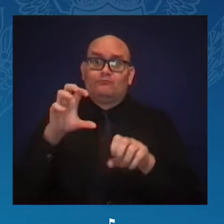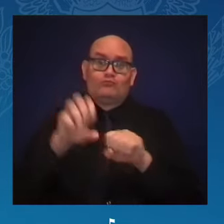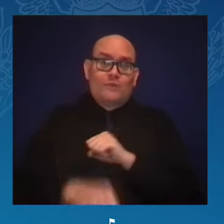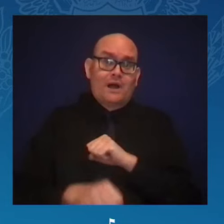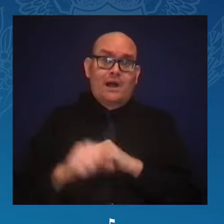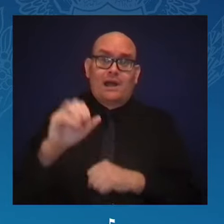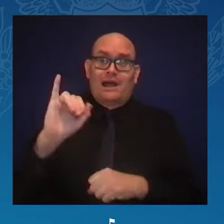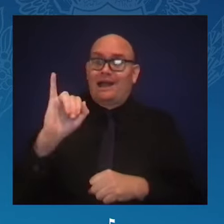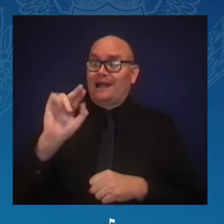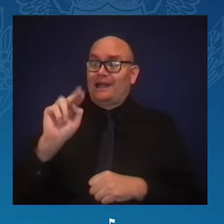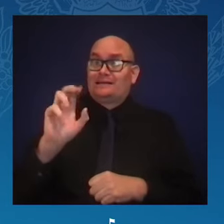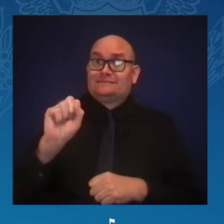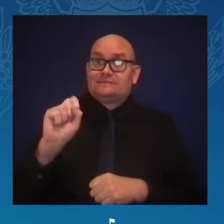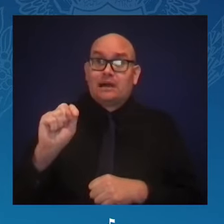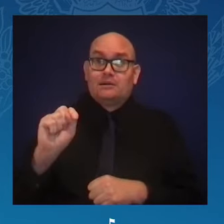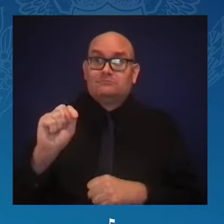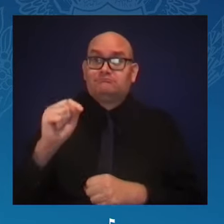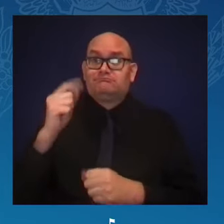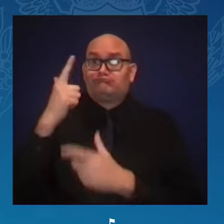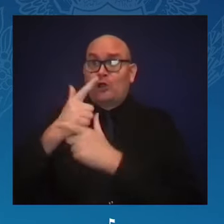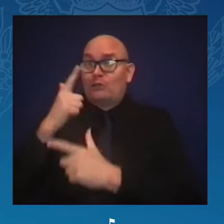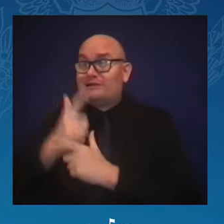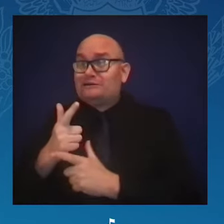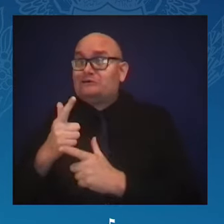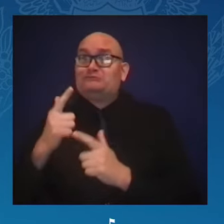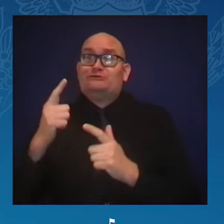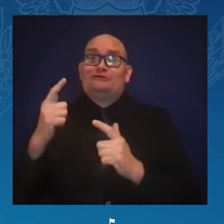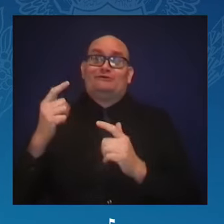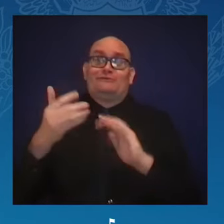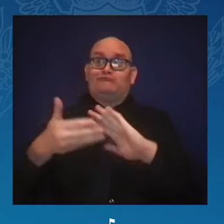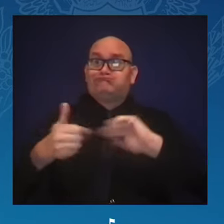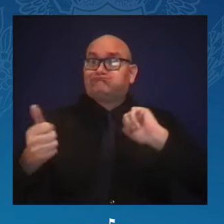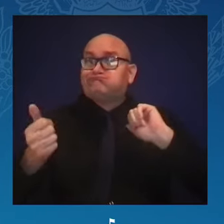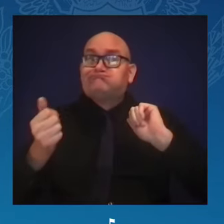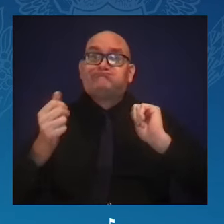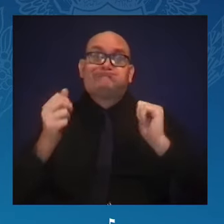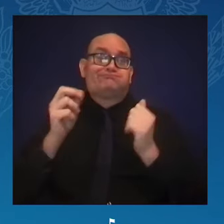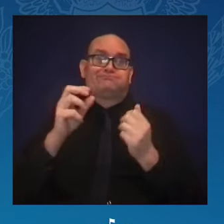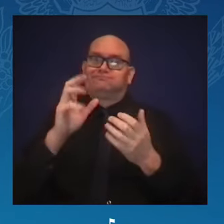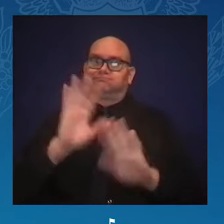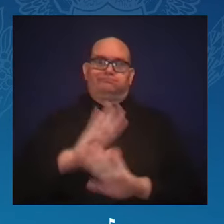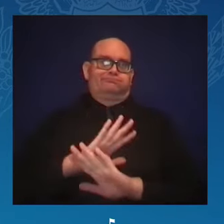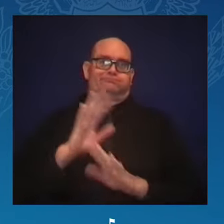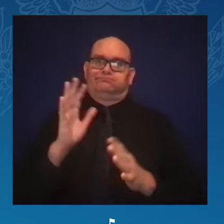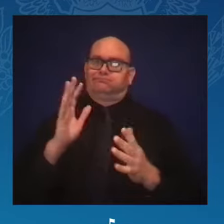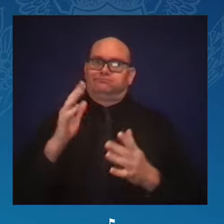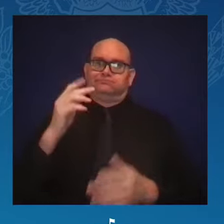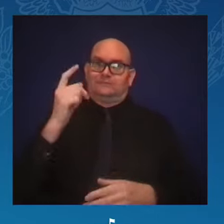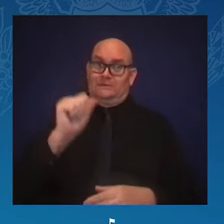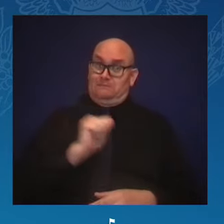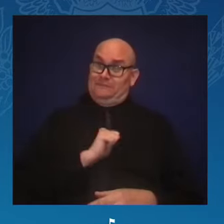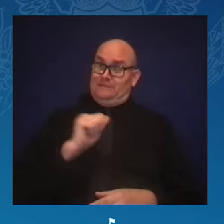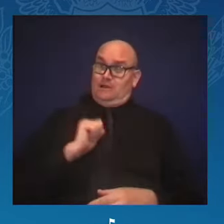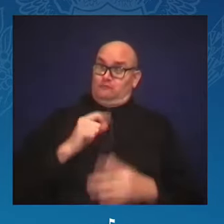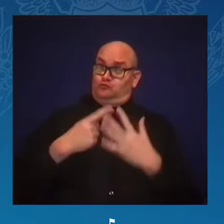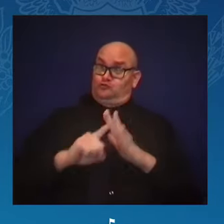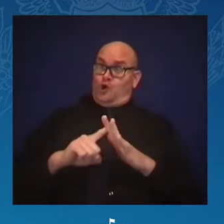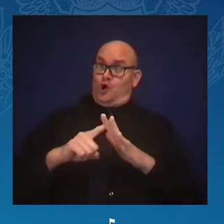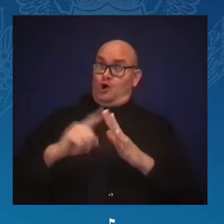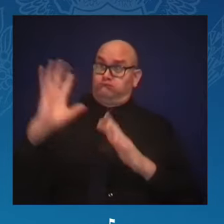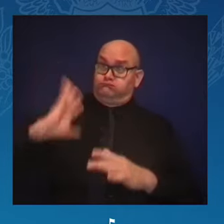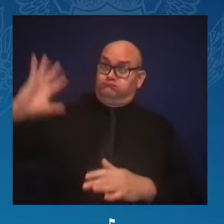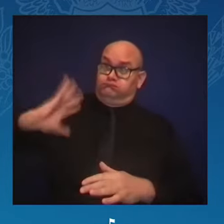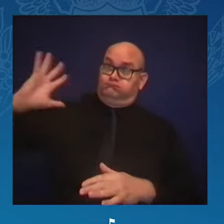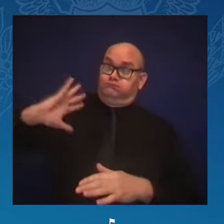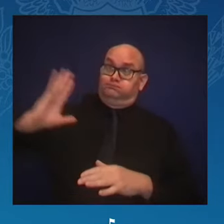and children. It is simply immoral that after someone has survived